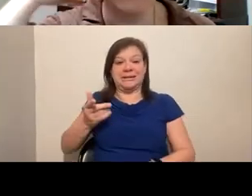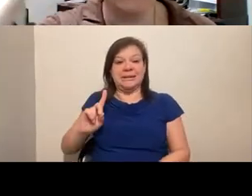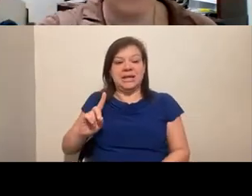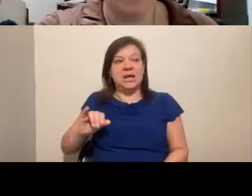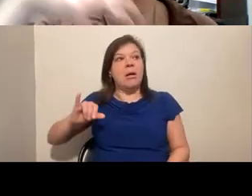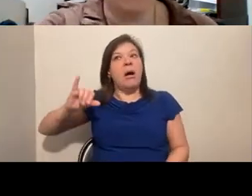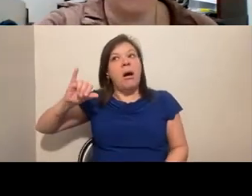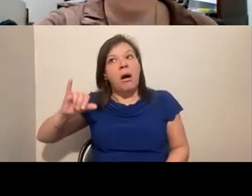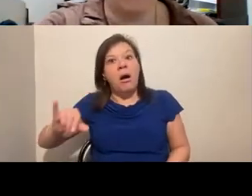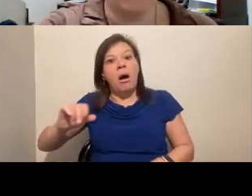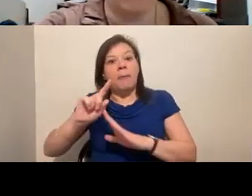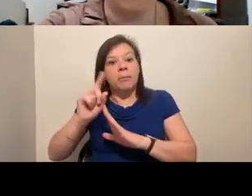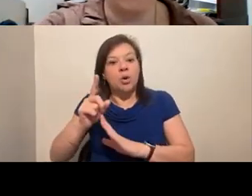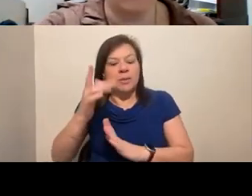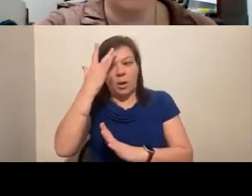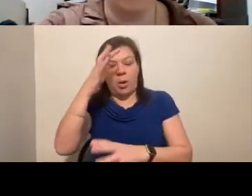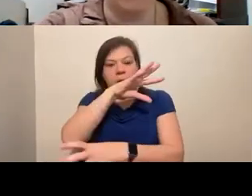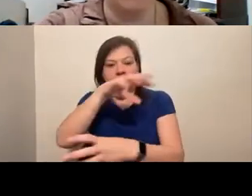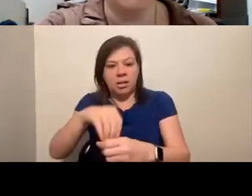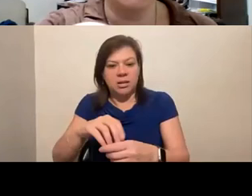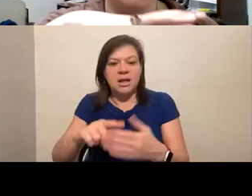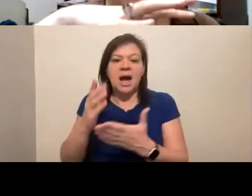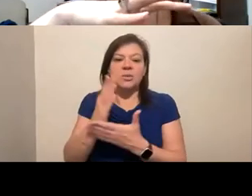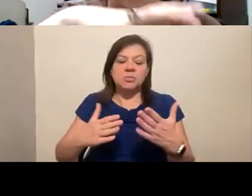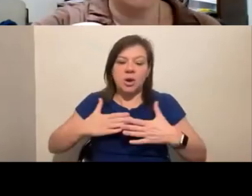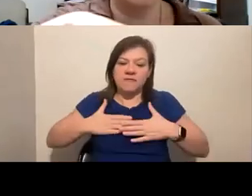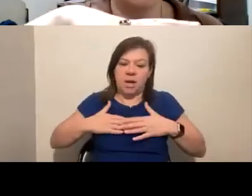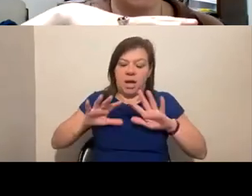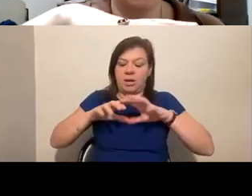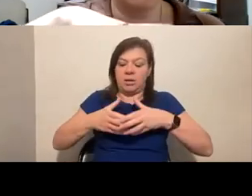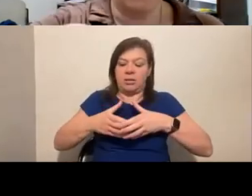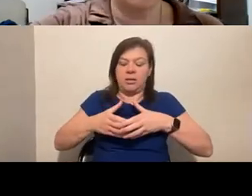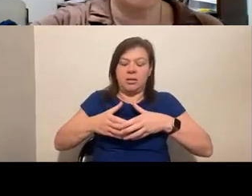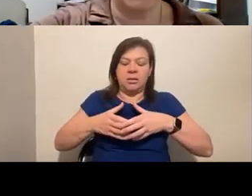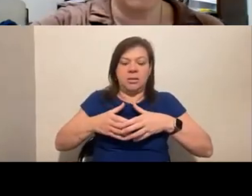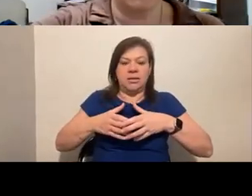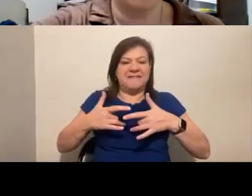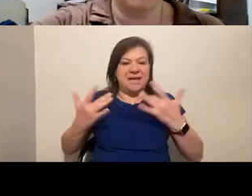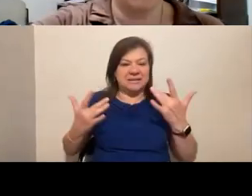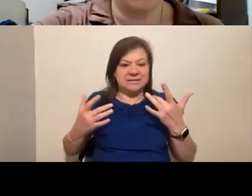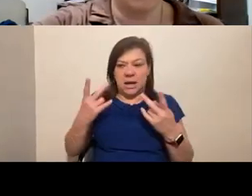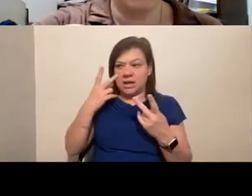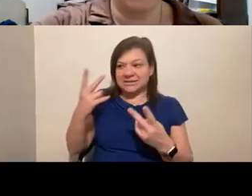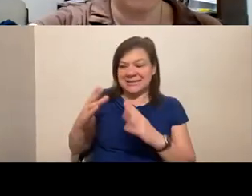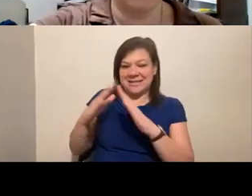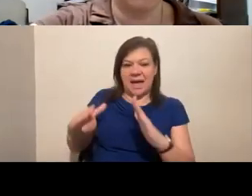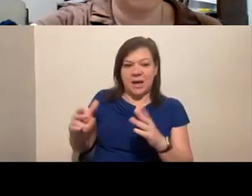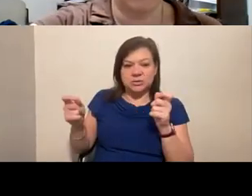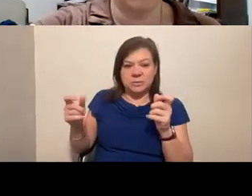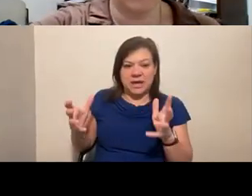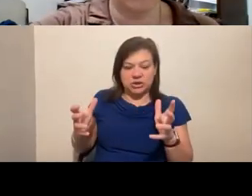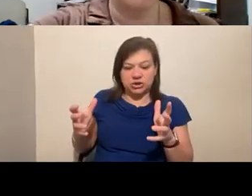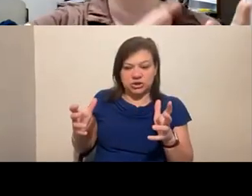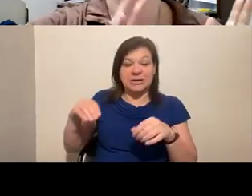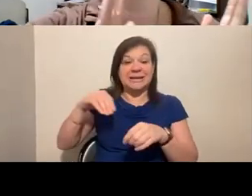first place was being at one of my organization's own events and seeing the house manager at the venue we were in, in